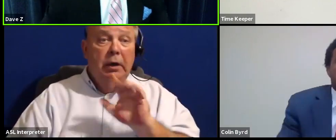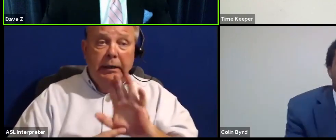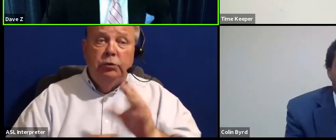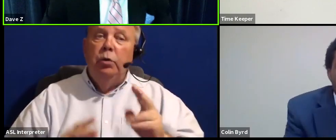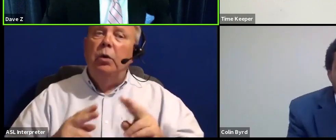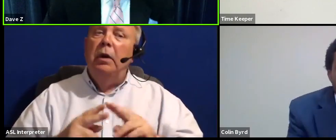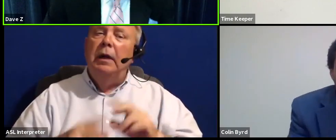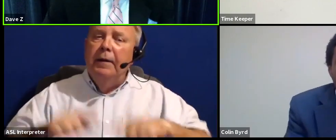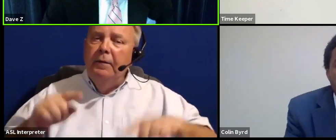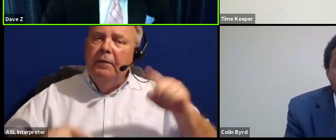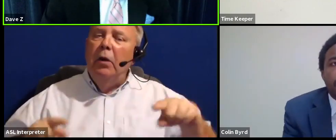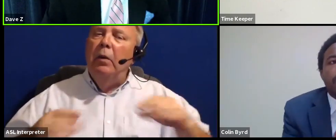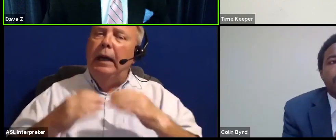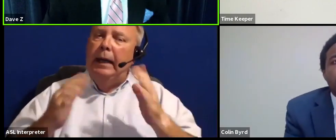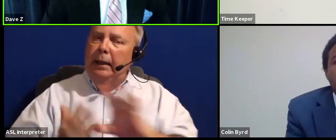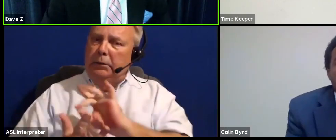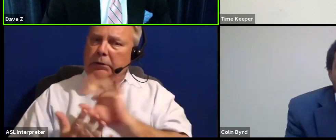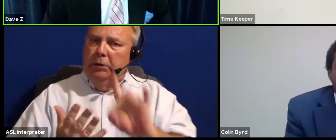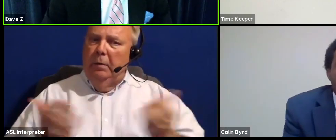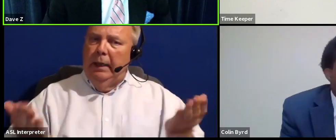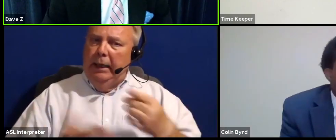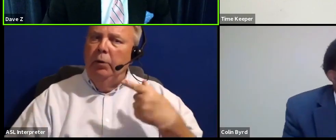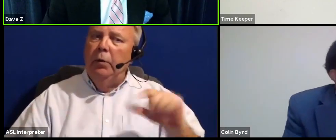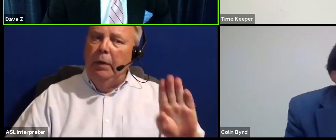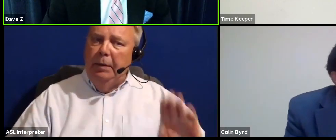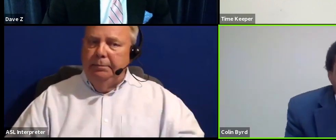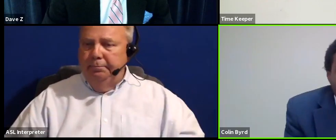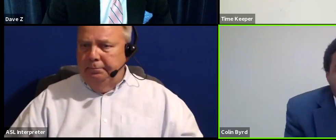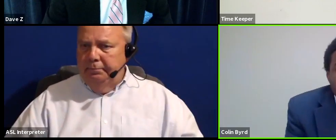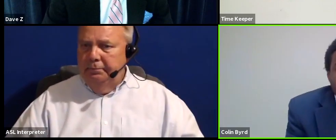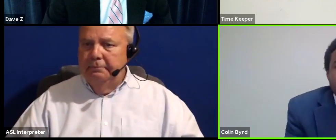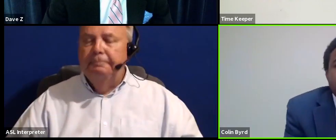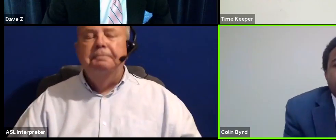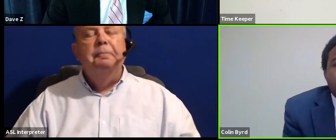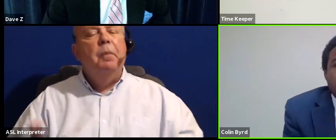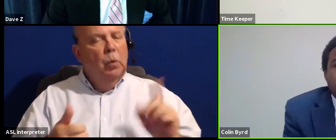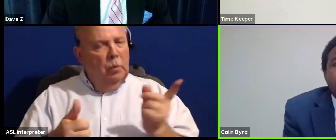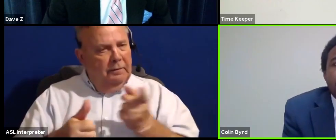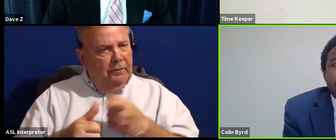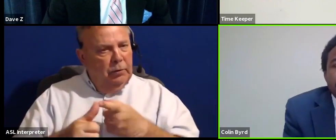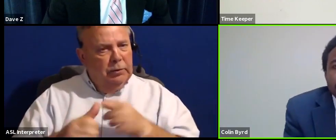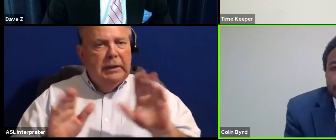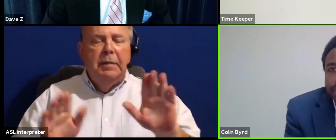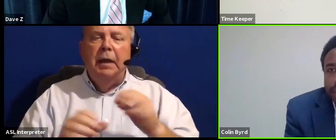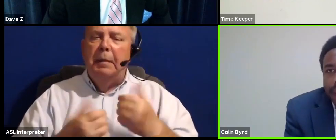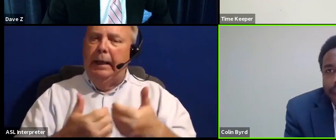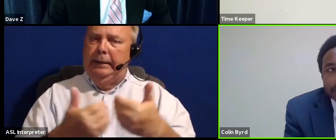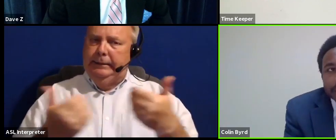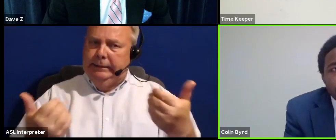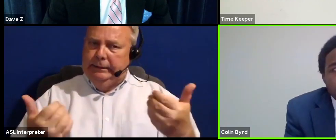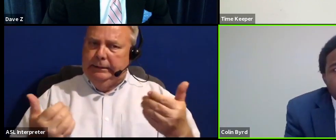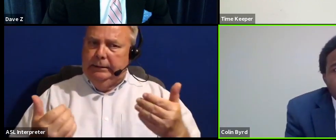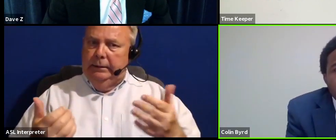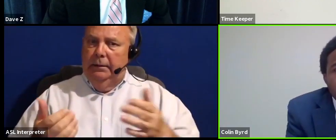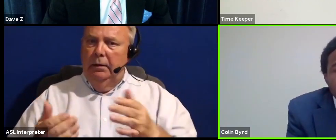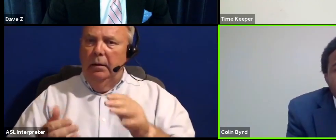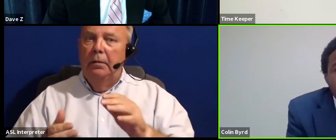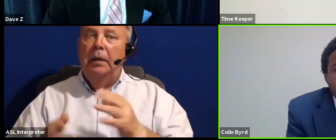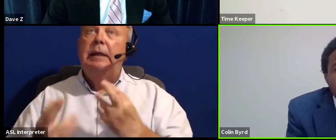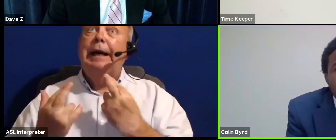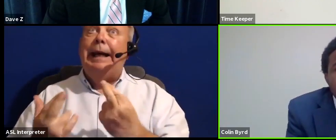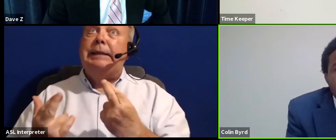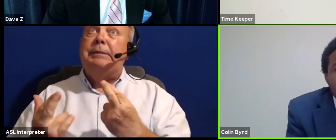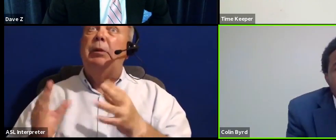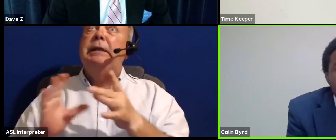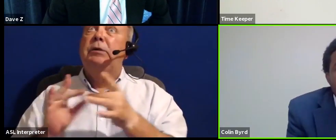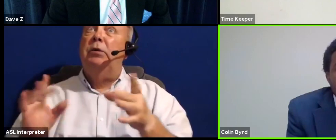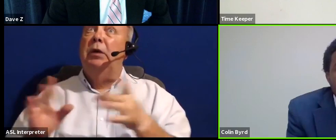Mr. accessibility in Greenbelt. Mr. So first, let me just make a distinction between aspirational comments on